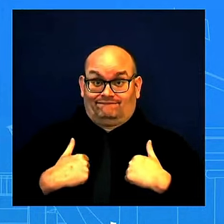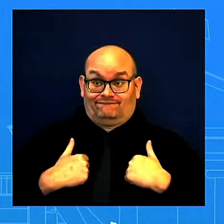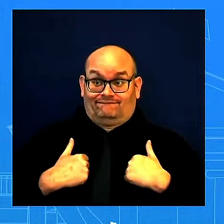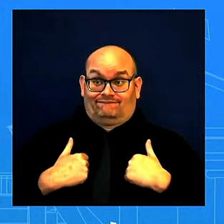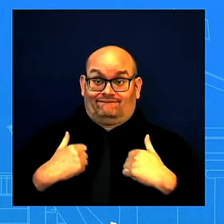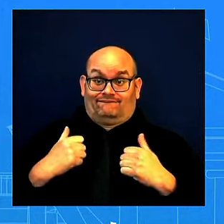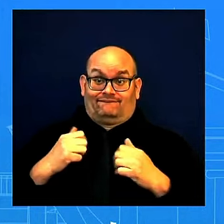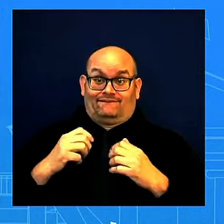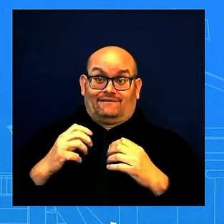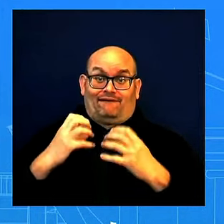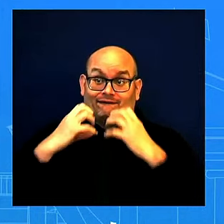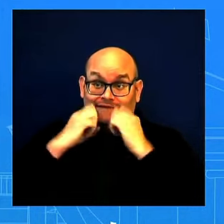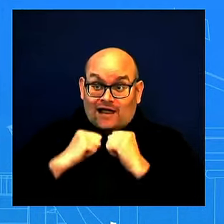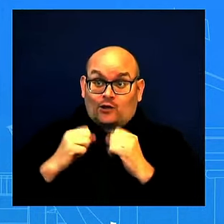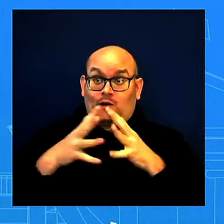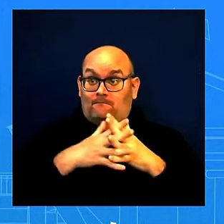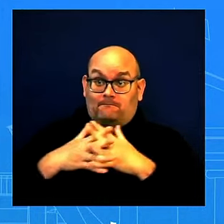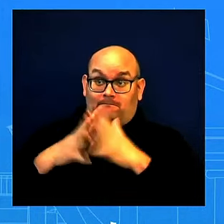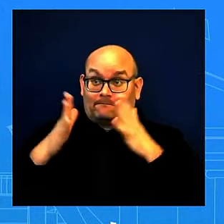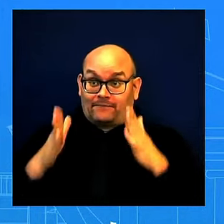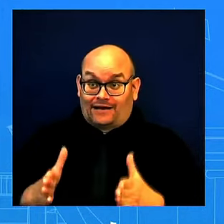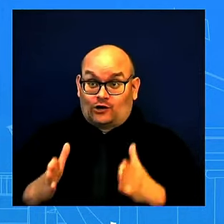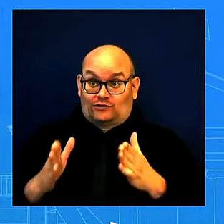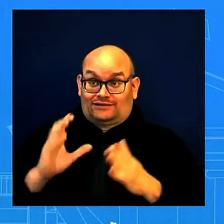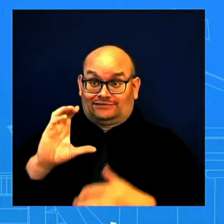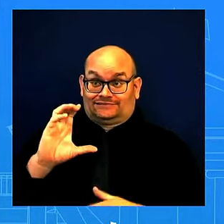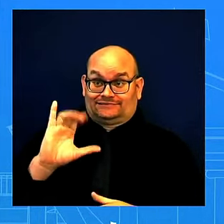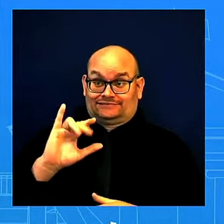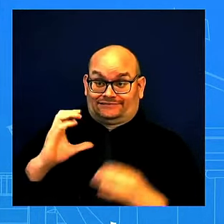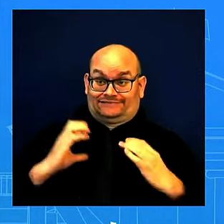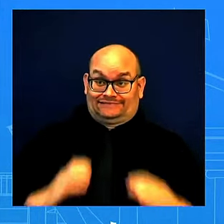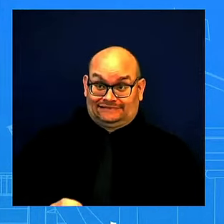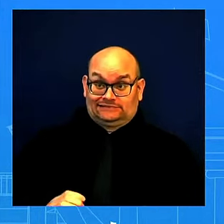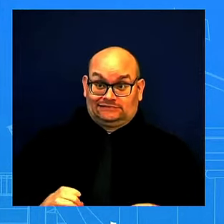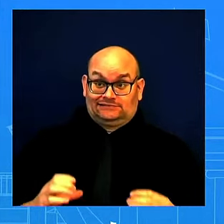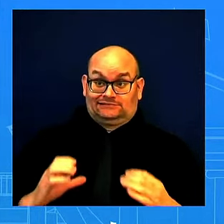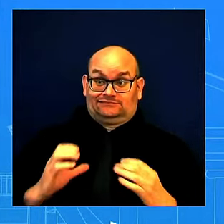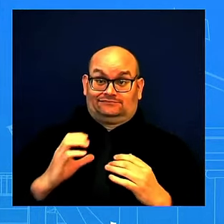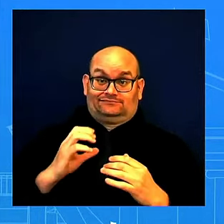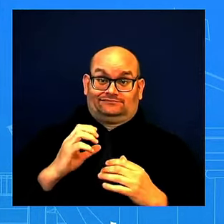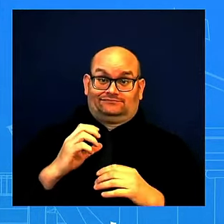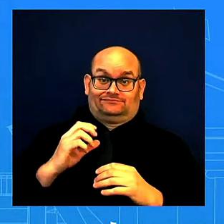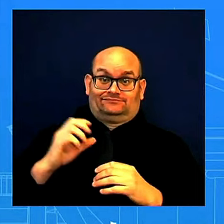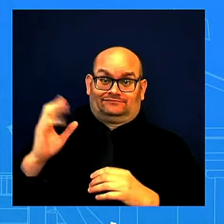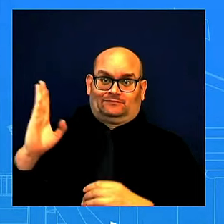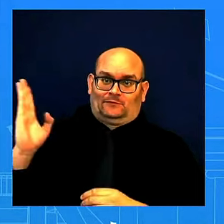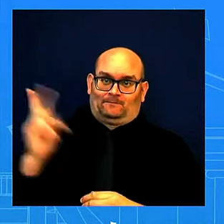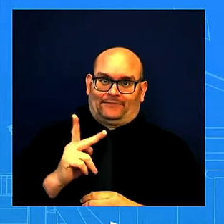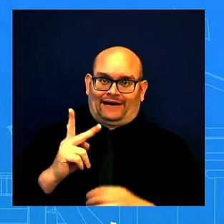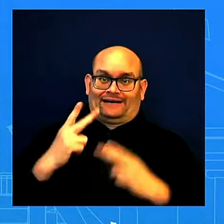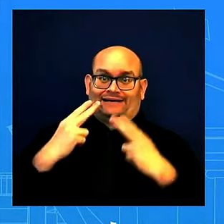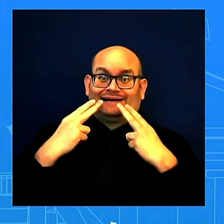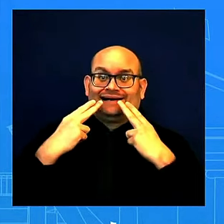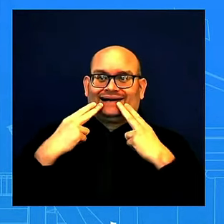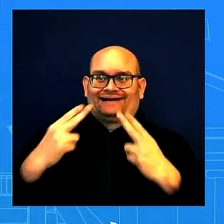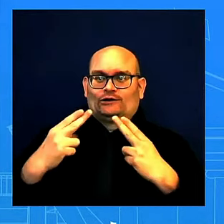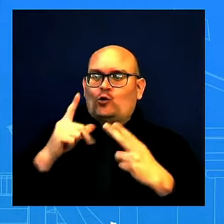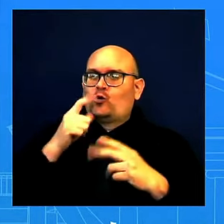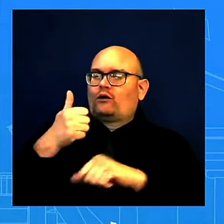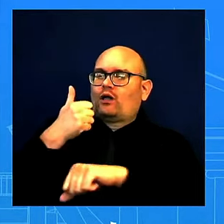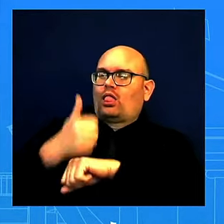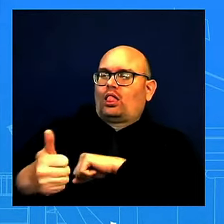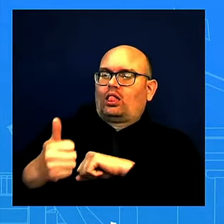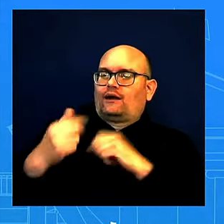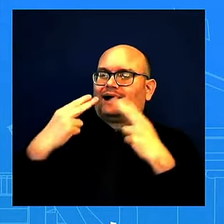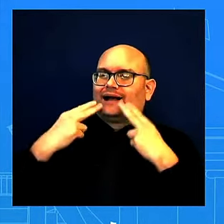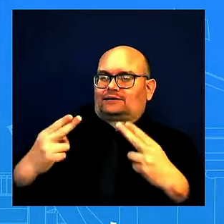administration, and he has shown to get home innocent, wrongfully detained Americans back home to their loved ones, to